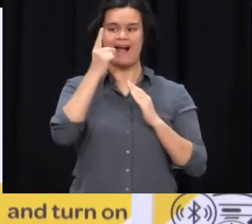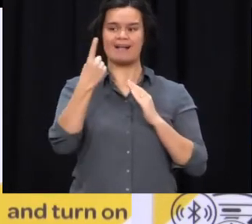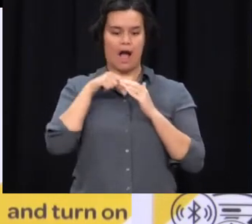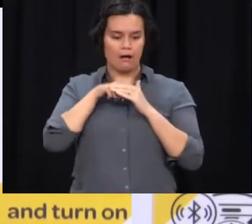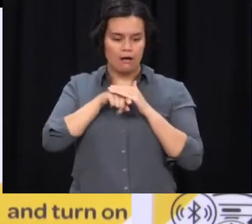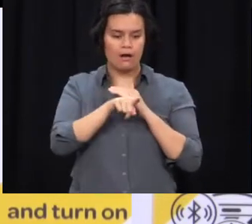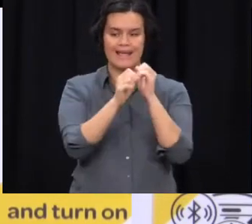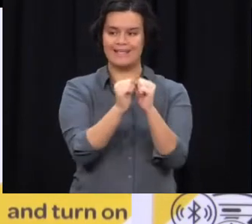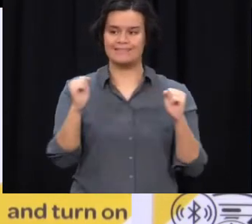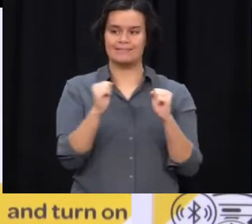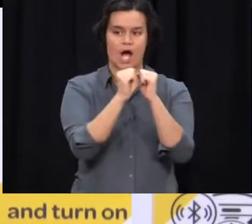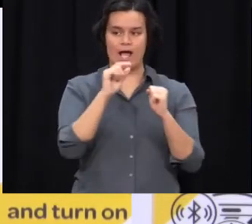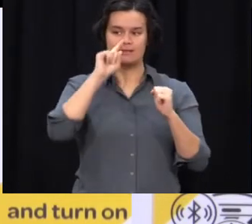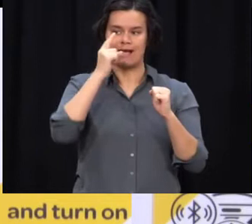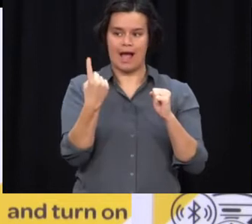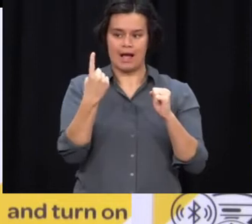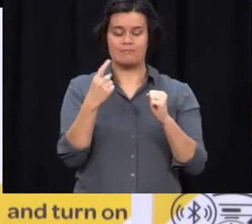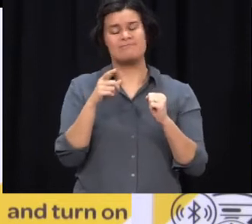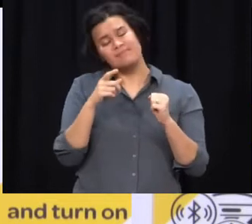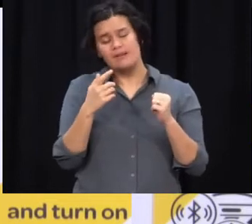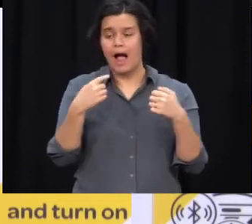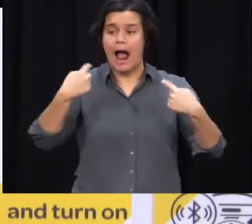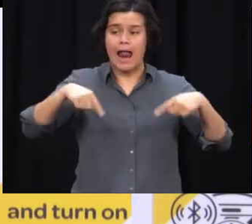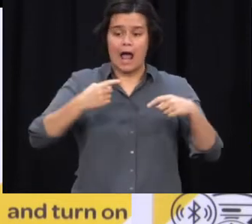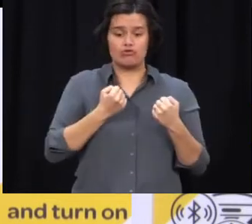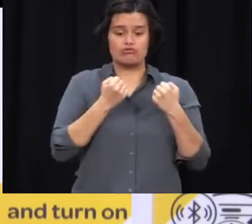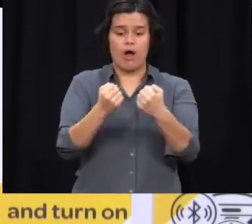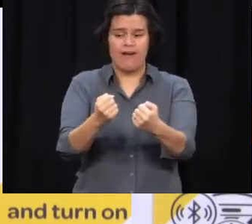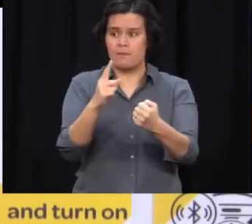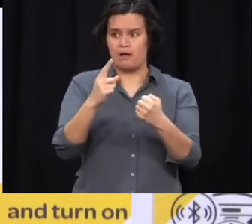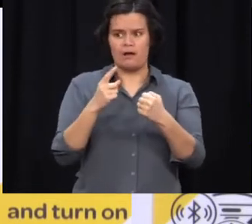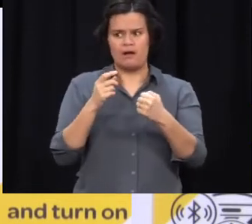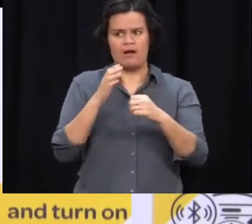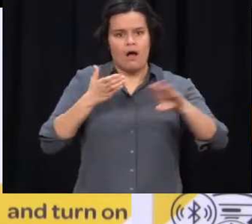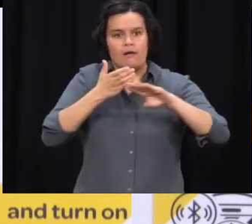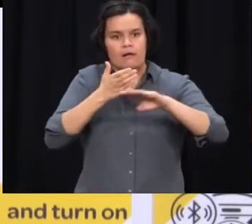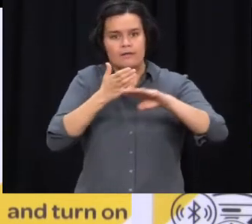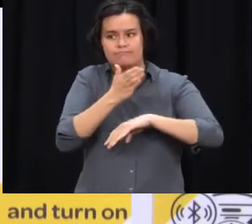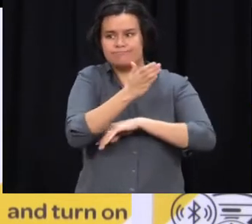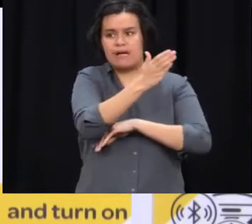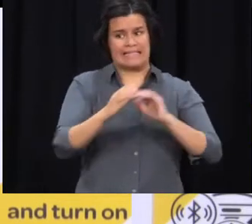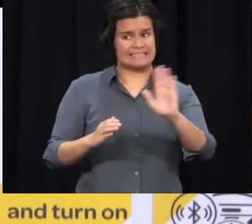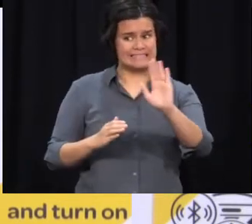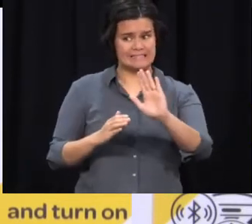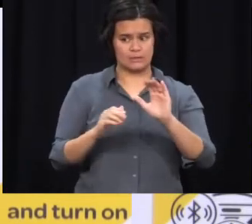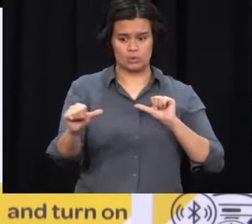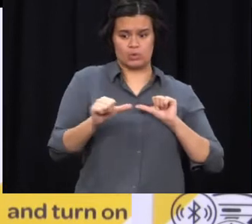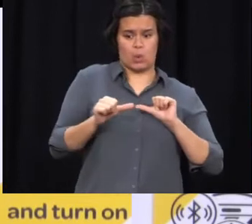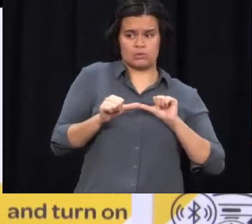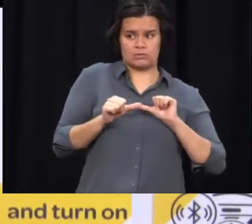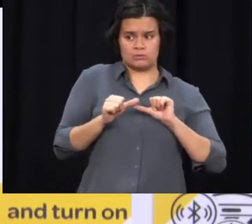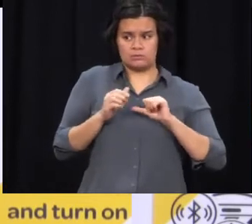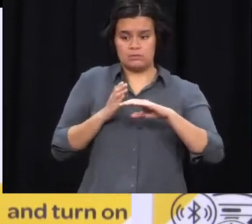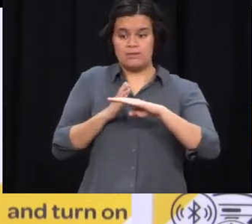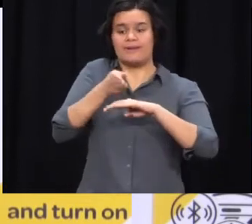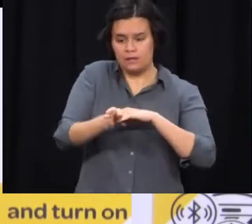But they shouldn't be travelling miles to go to the beach or to somewhere that's a long way away. So if you're living on a hill for example and you have children